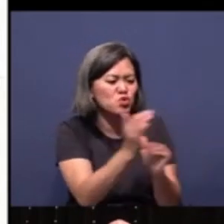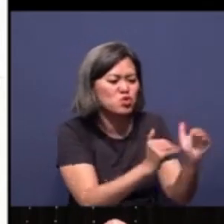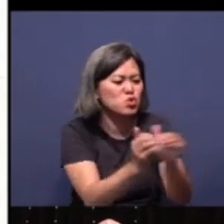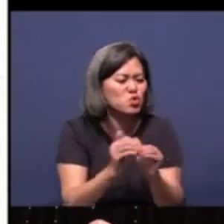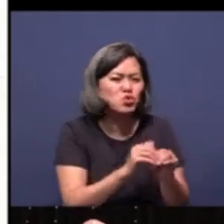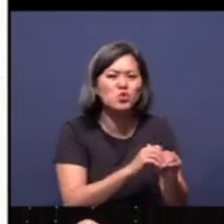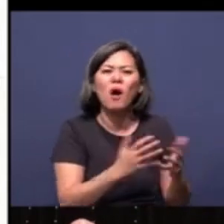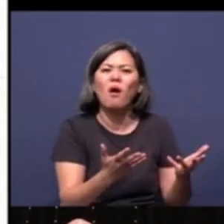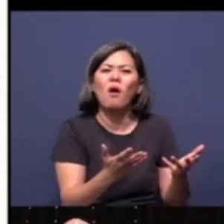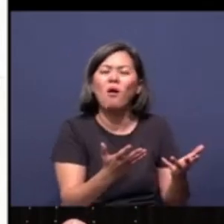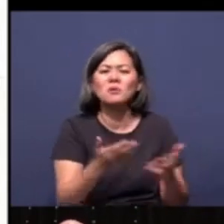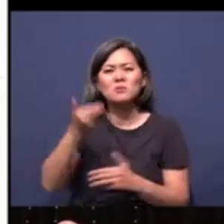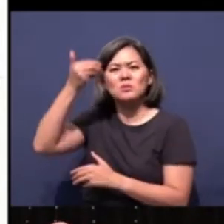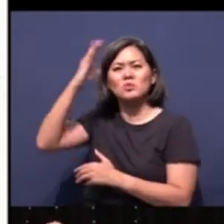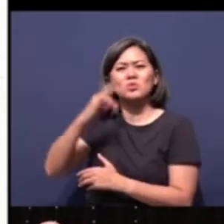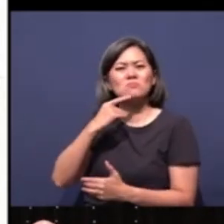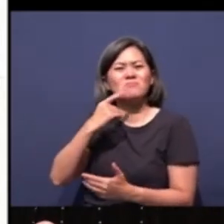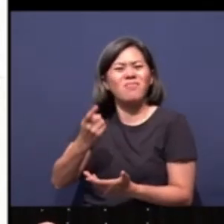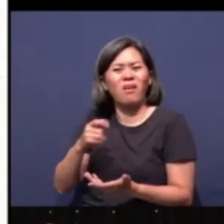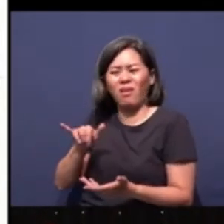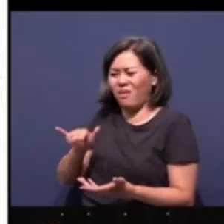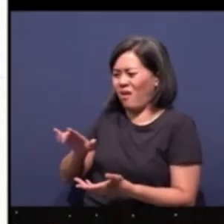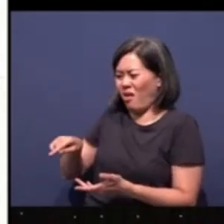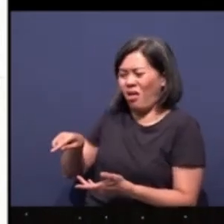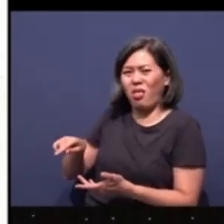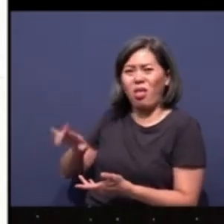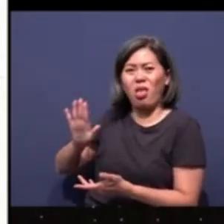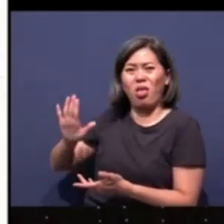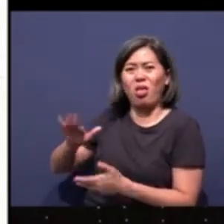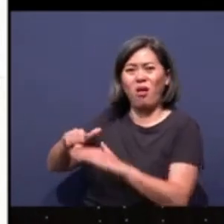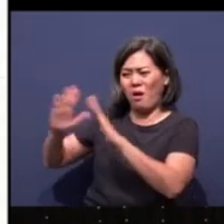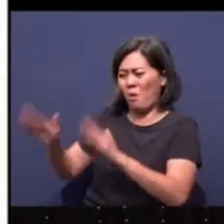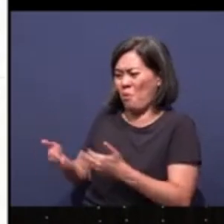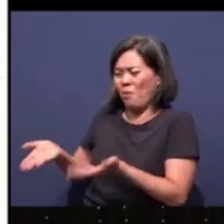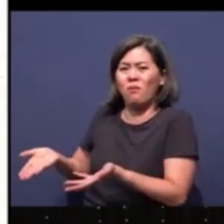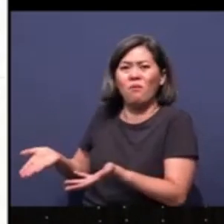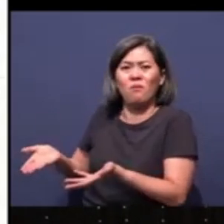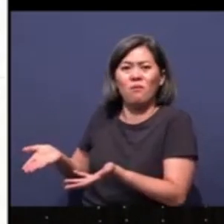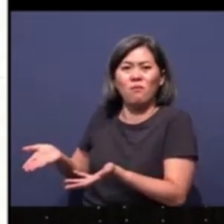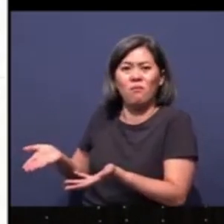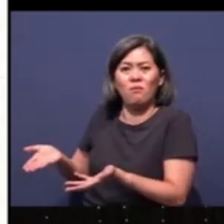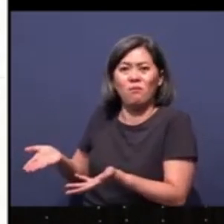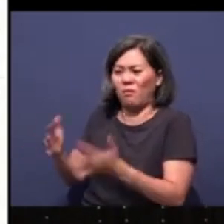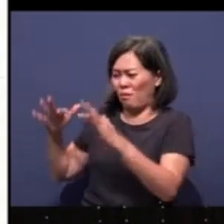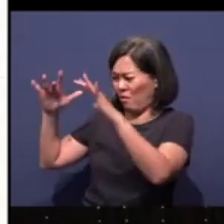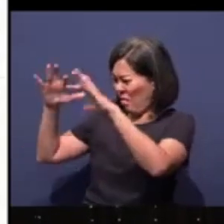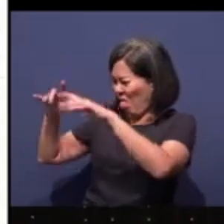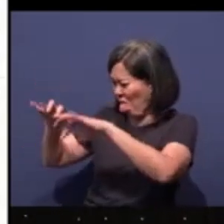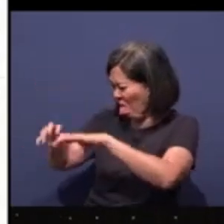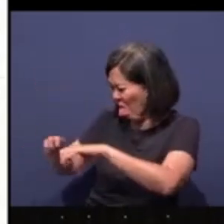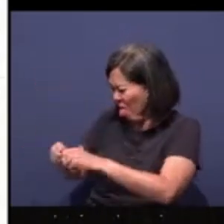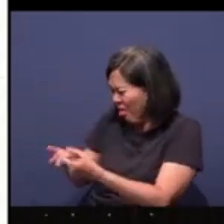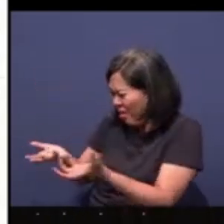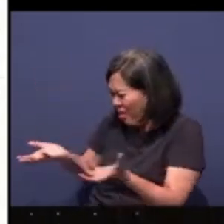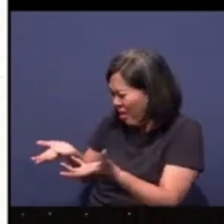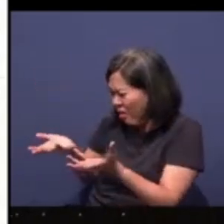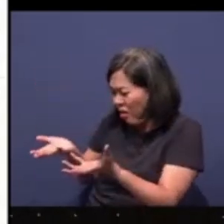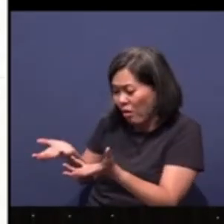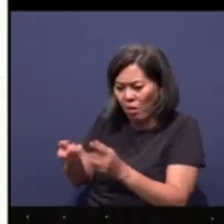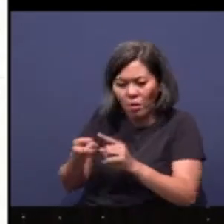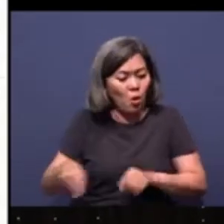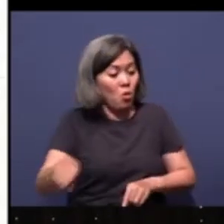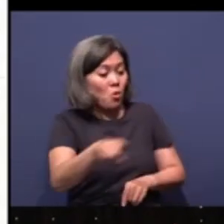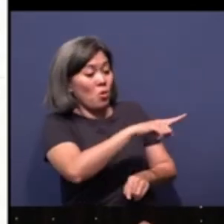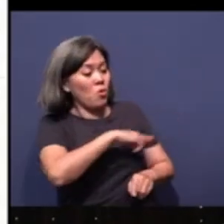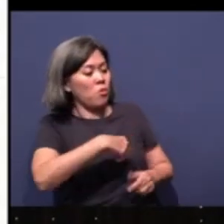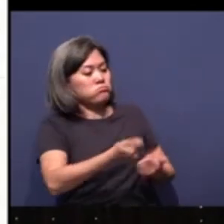house of, that's what God was talking about, his own house. His own house is laying in ruins, but you are